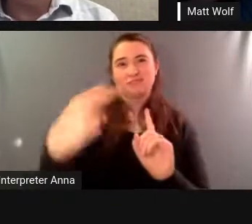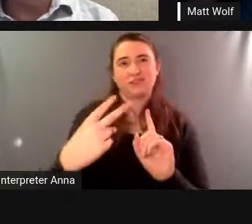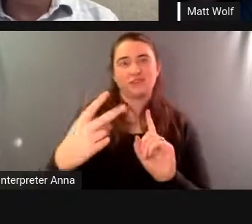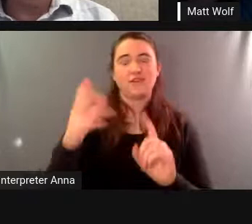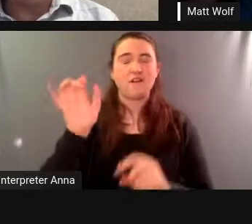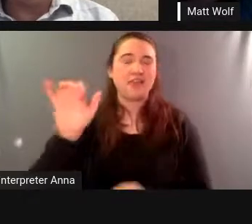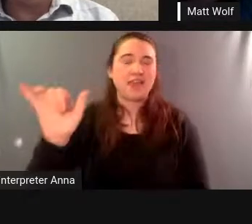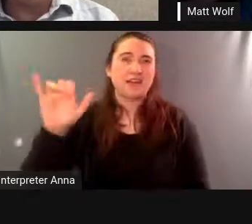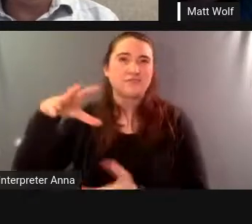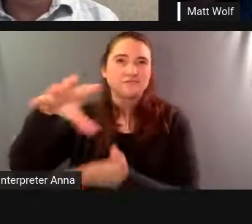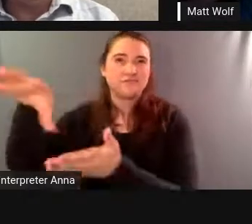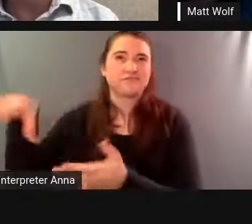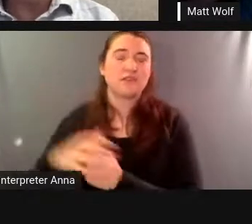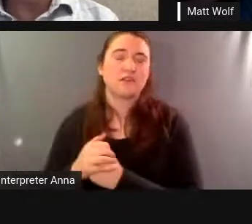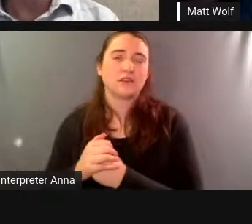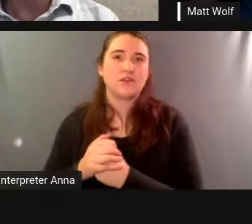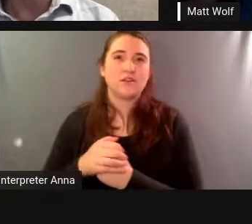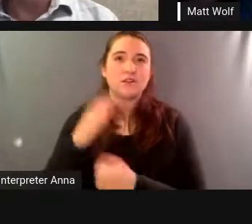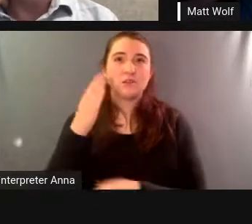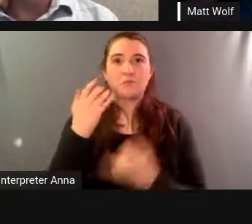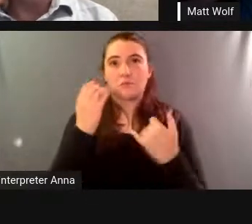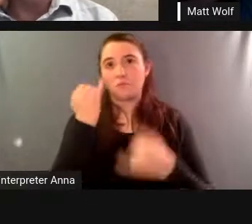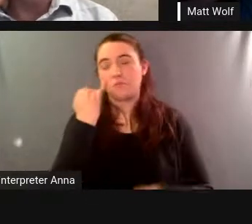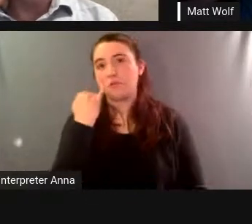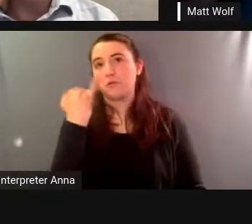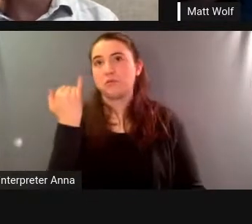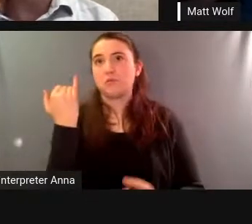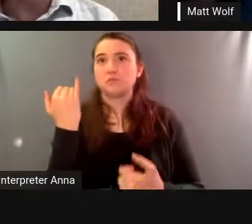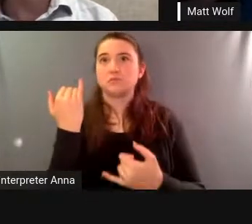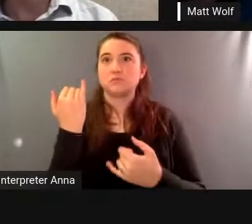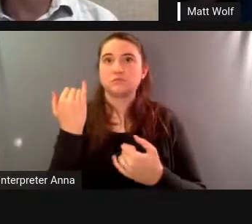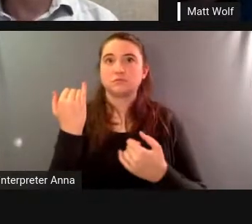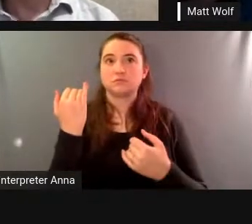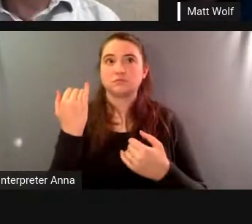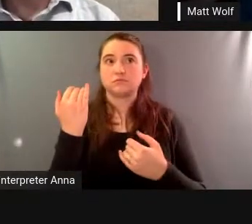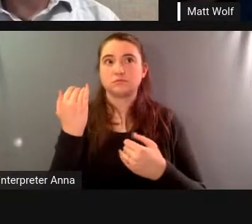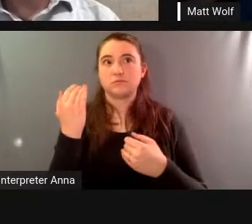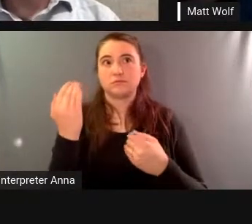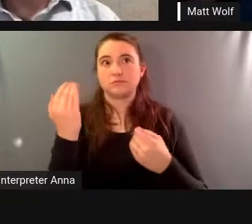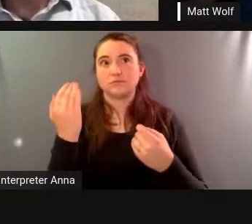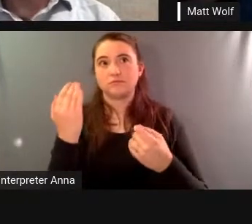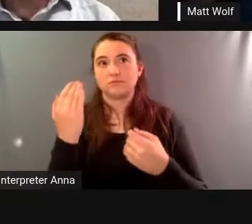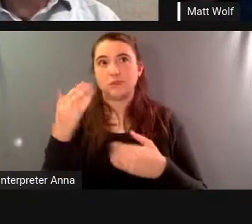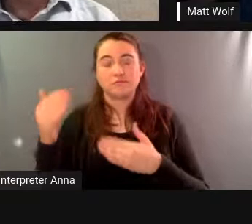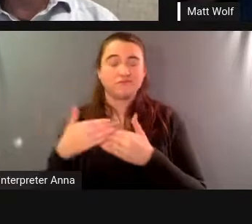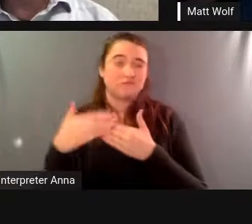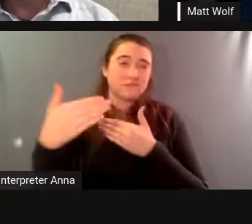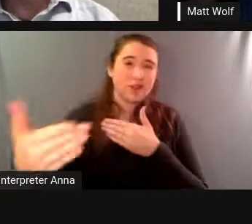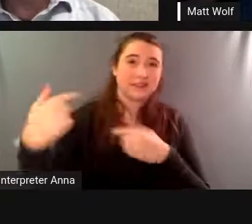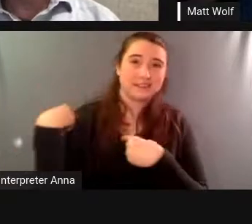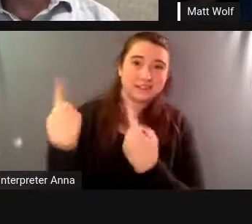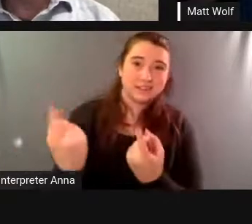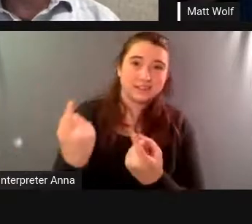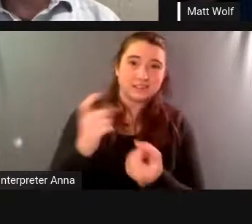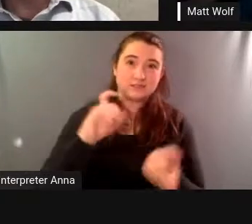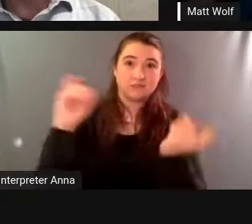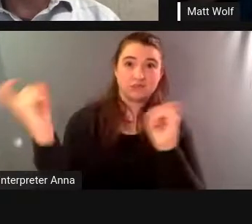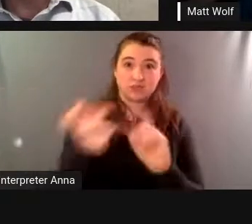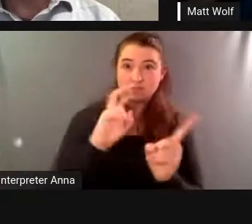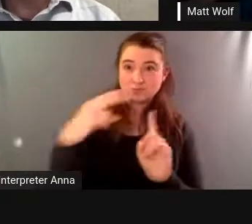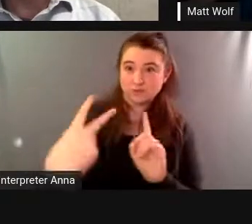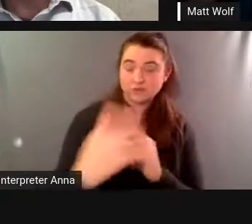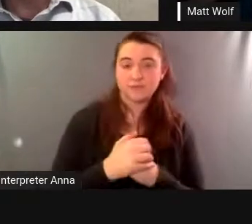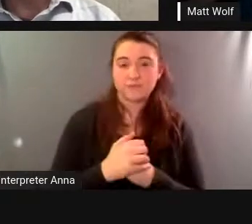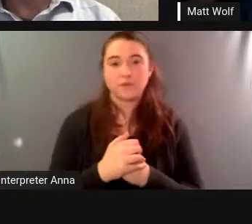changed do you think has it changed uh in the ensuing years well less of an issue of science and